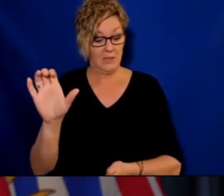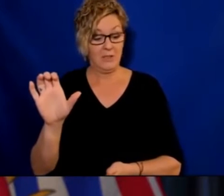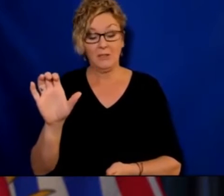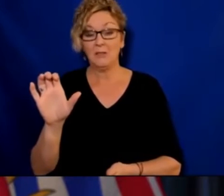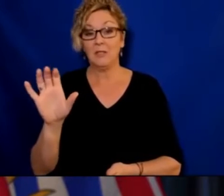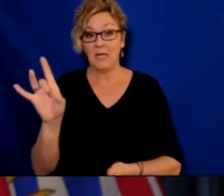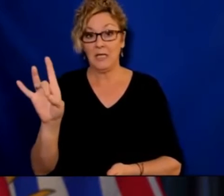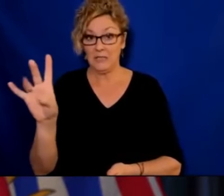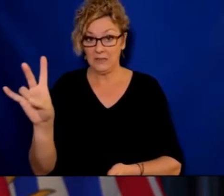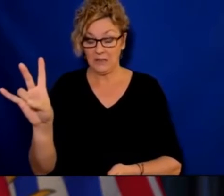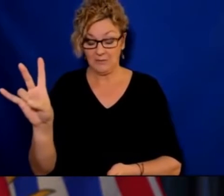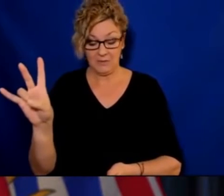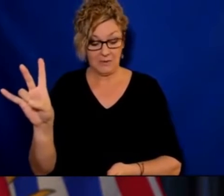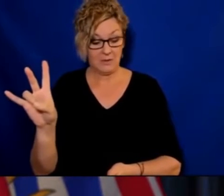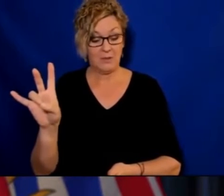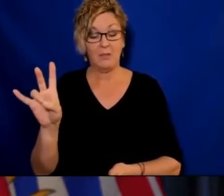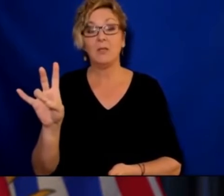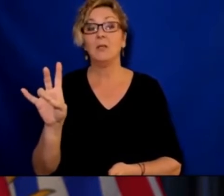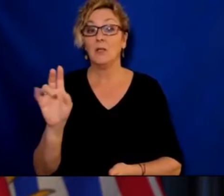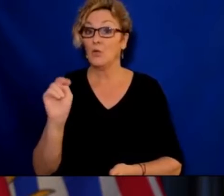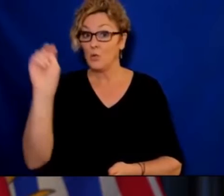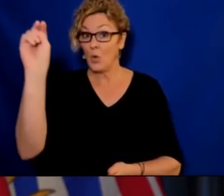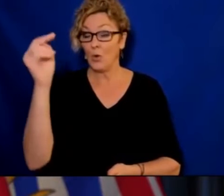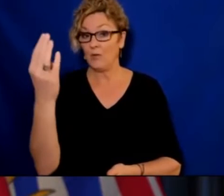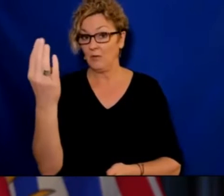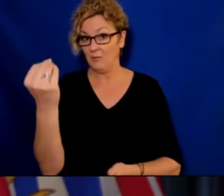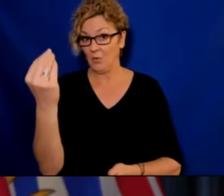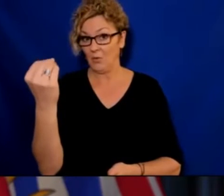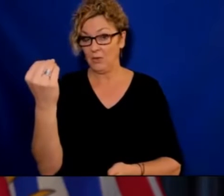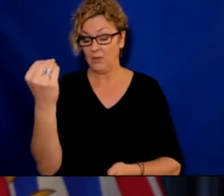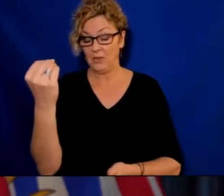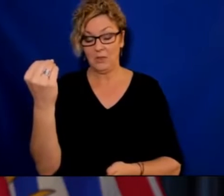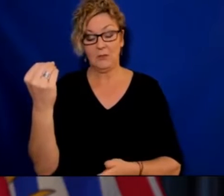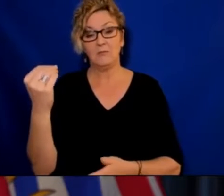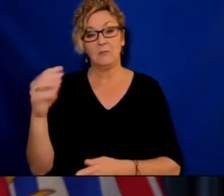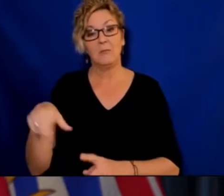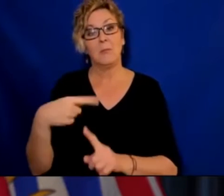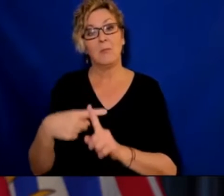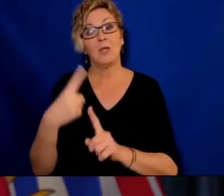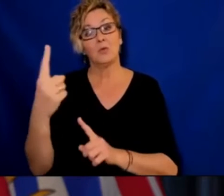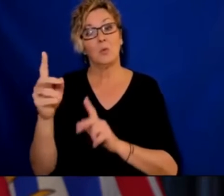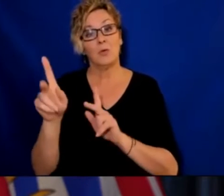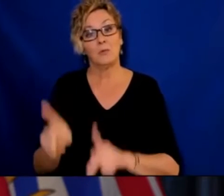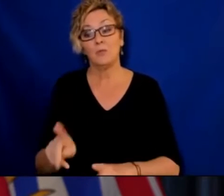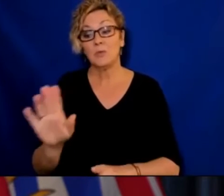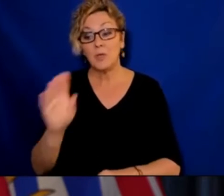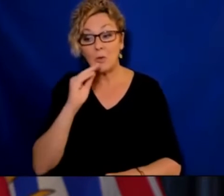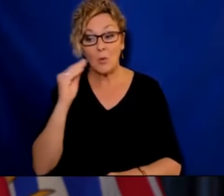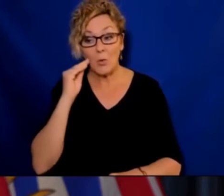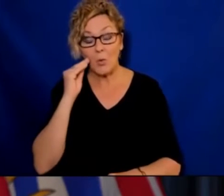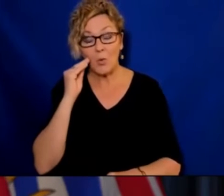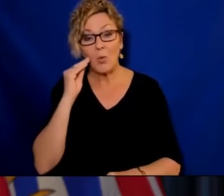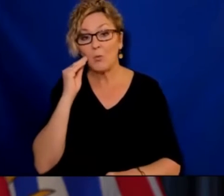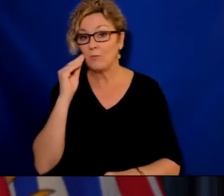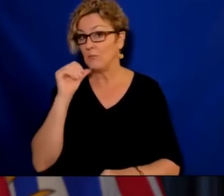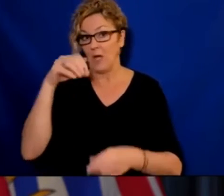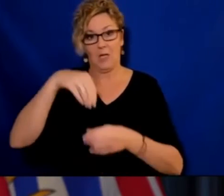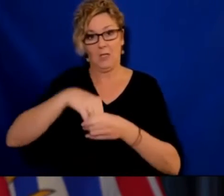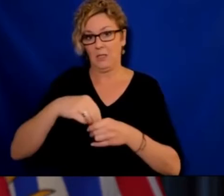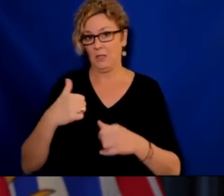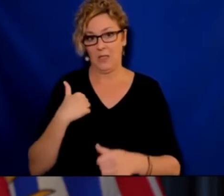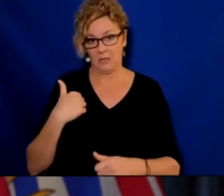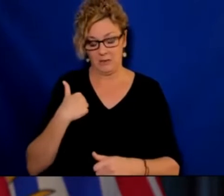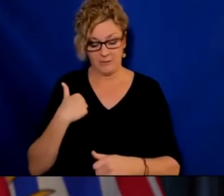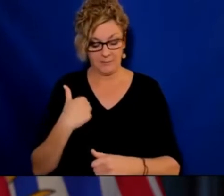people in the northern health region, region, and one in a case in a person who resides outside of Canada. We're now up to